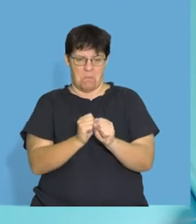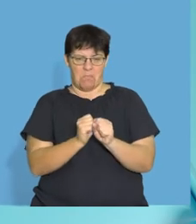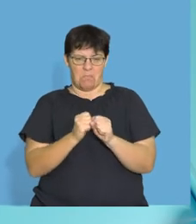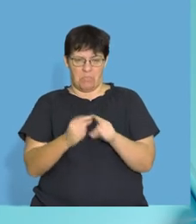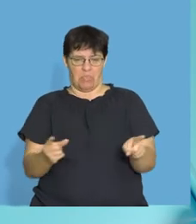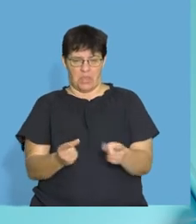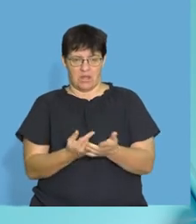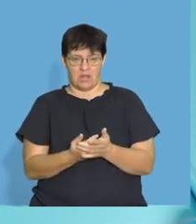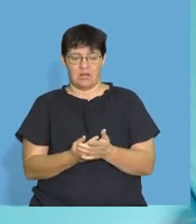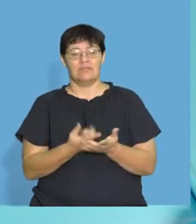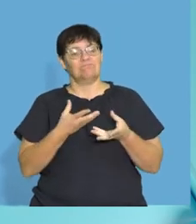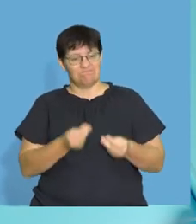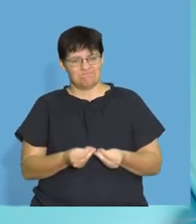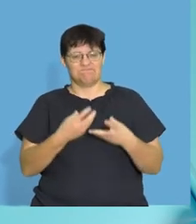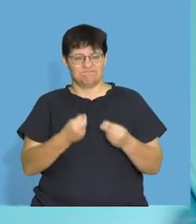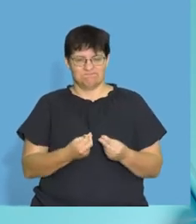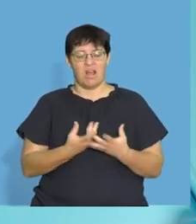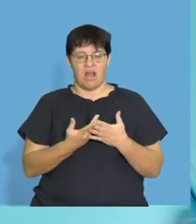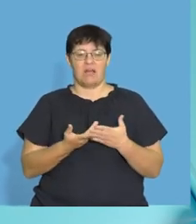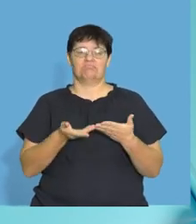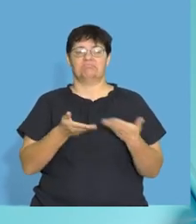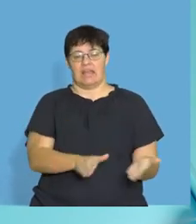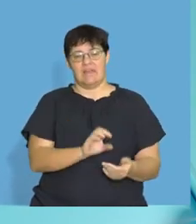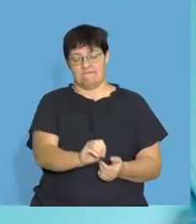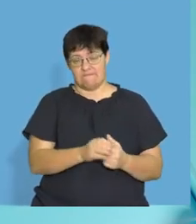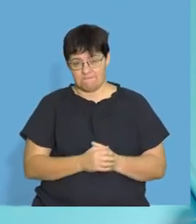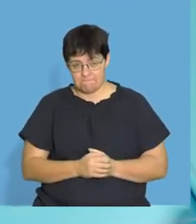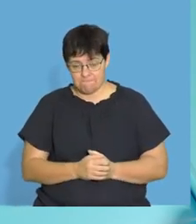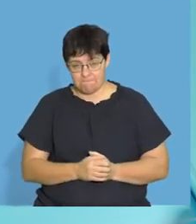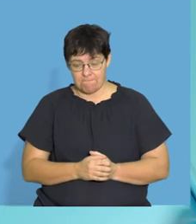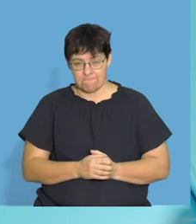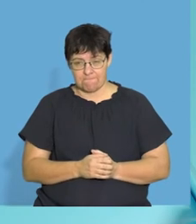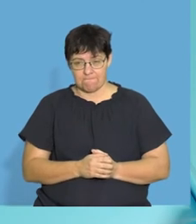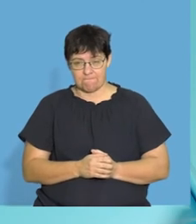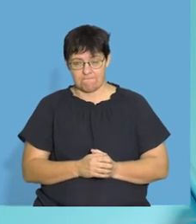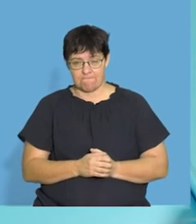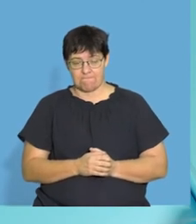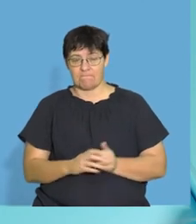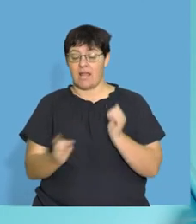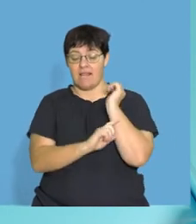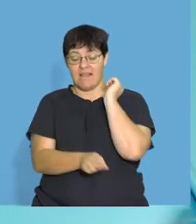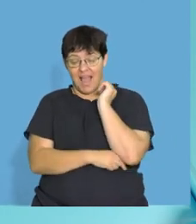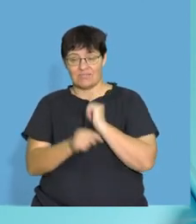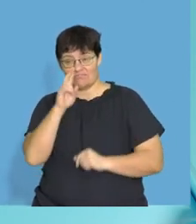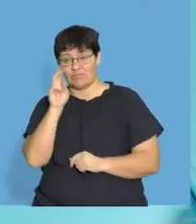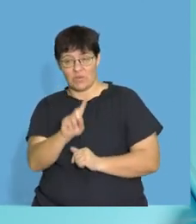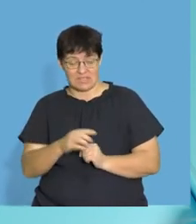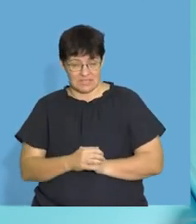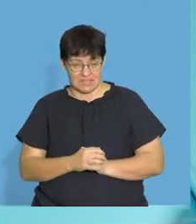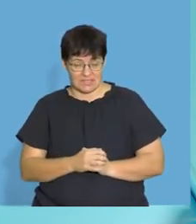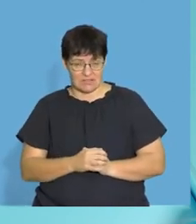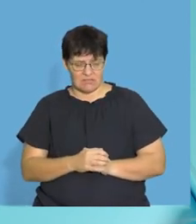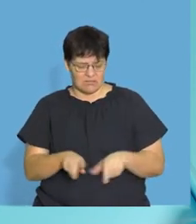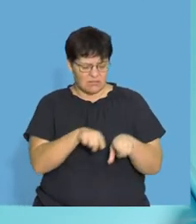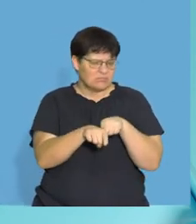blood vessel burst. And the muscle, the tissues in our heart actually die off. Okay, guys, the